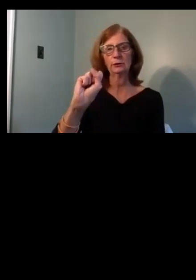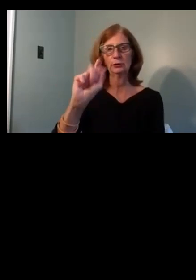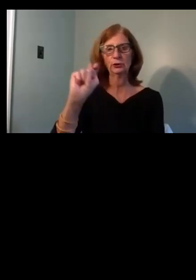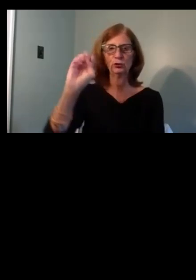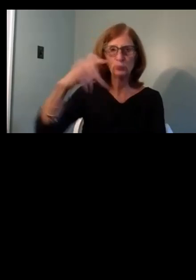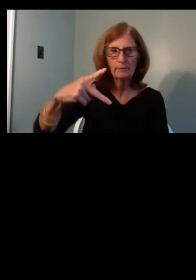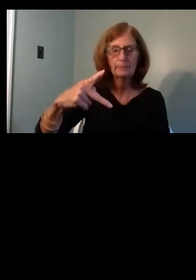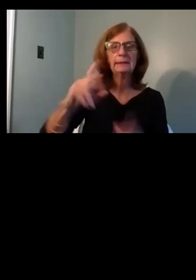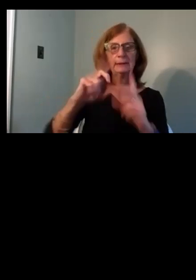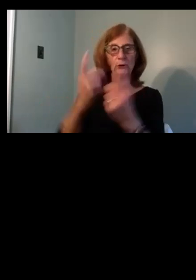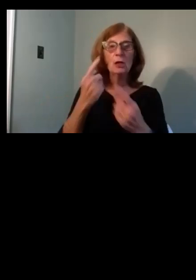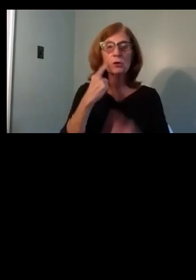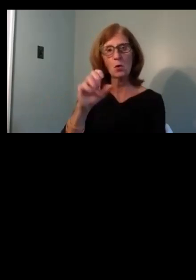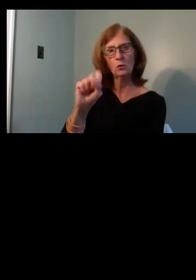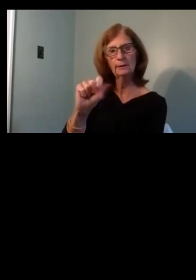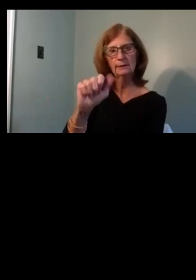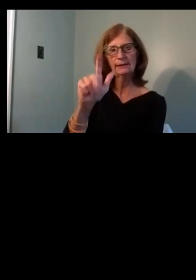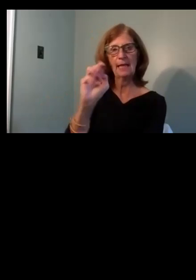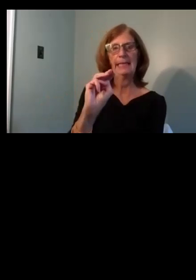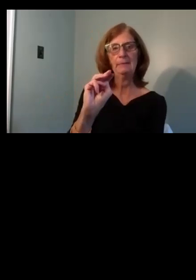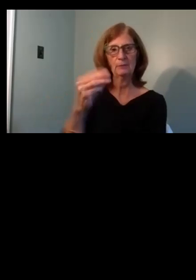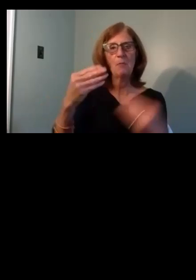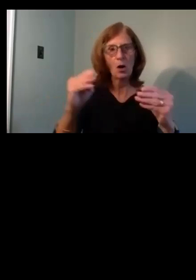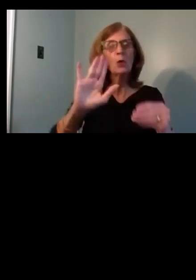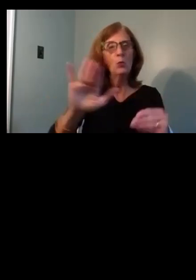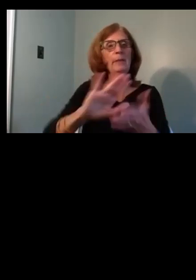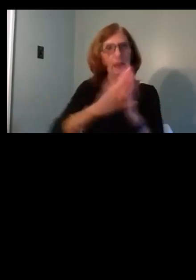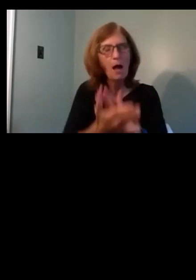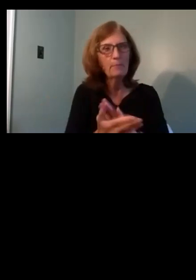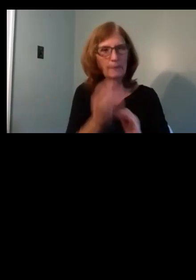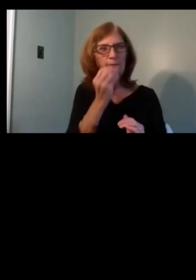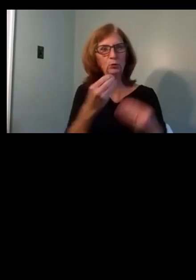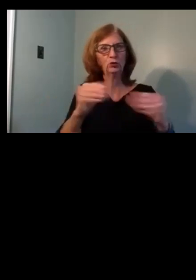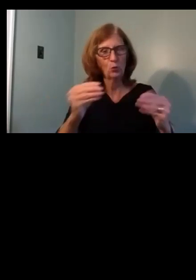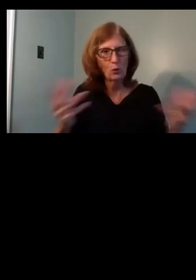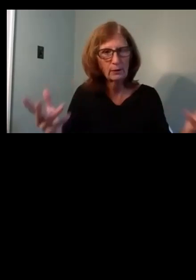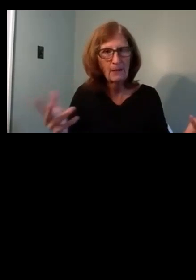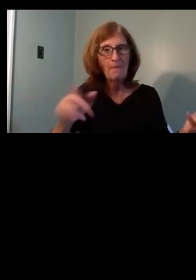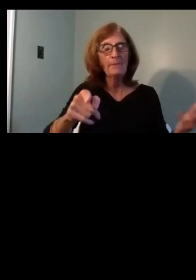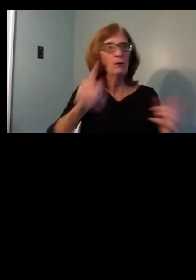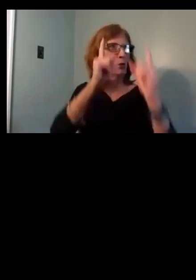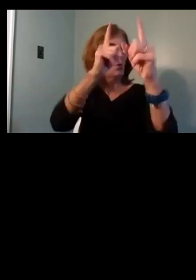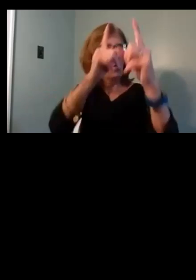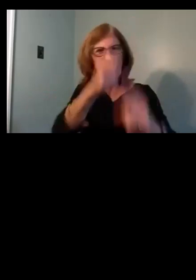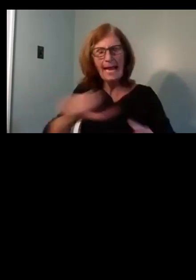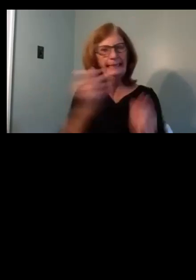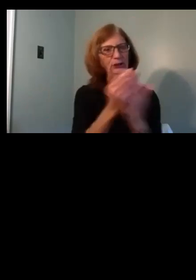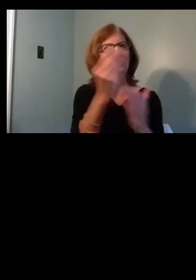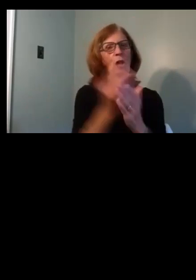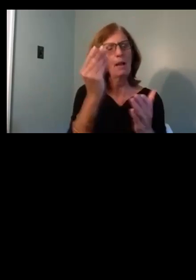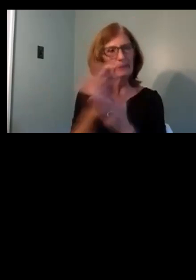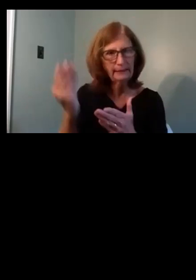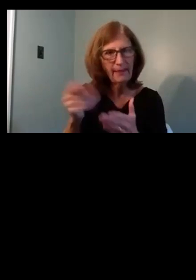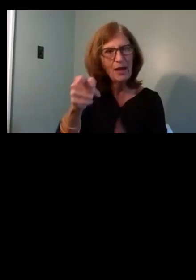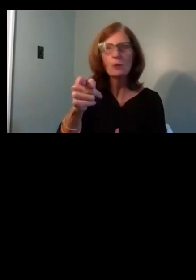Market will really become a true grocery store. The intent here is that anyone who is shopping there will be able to get all of what